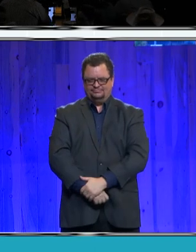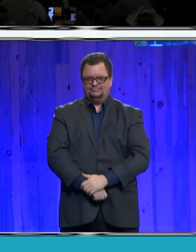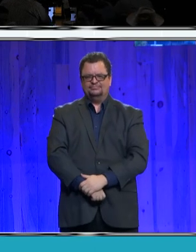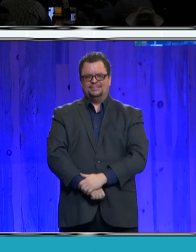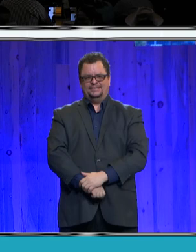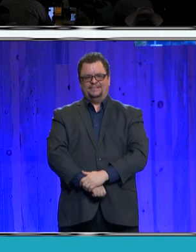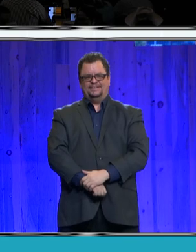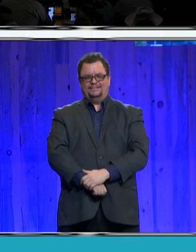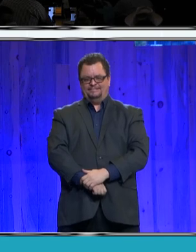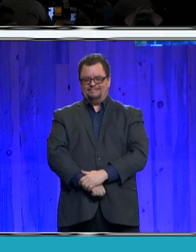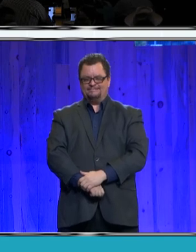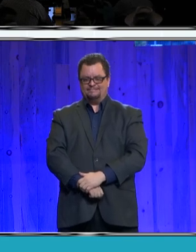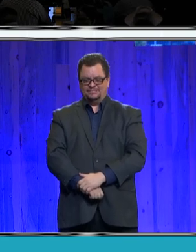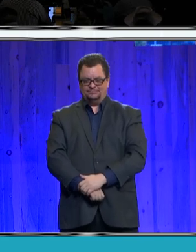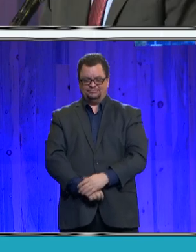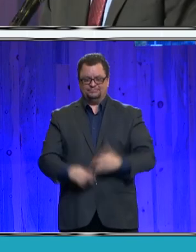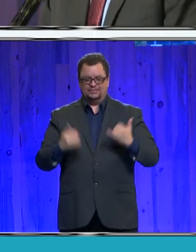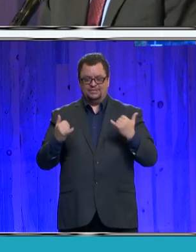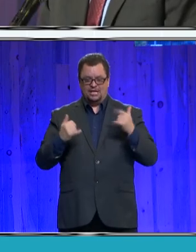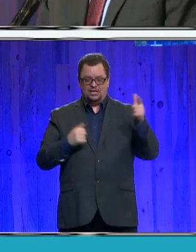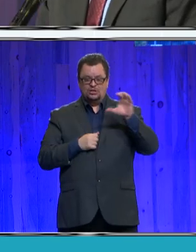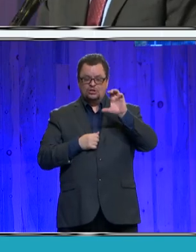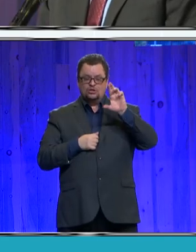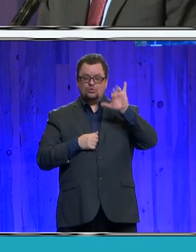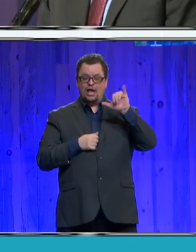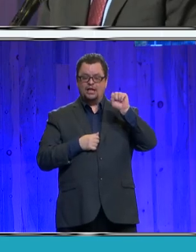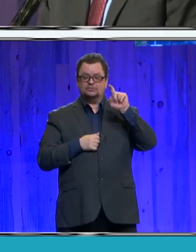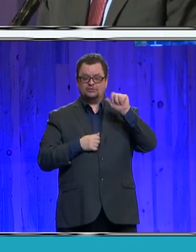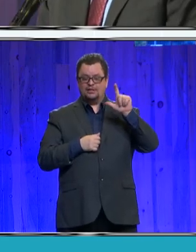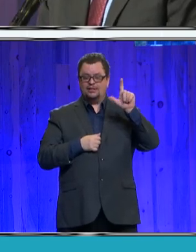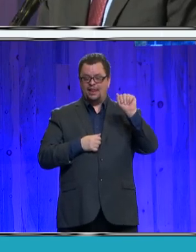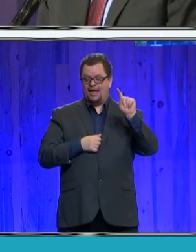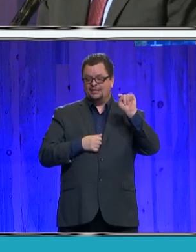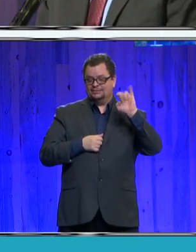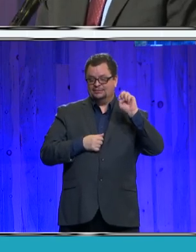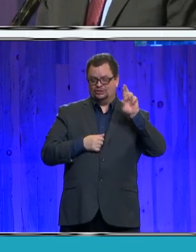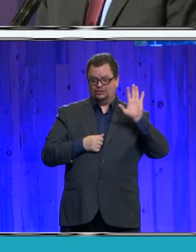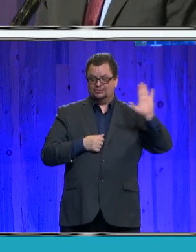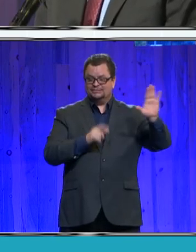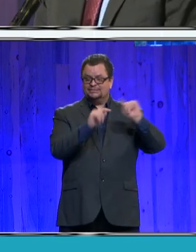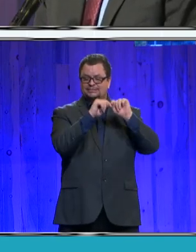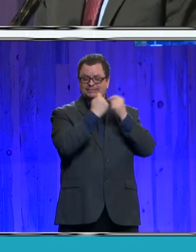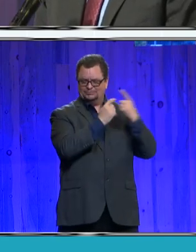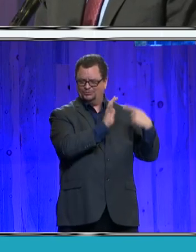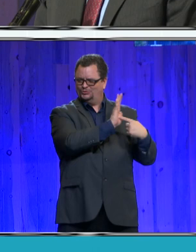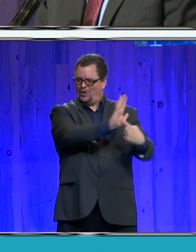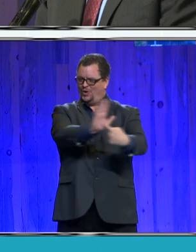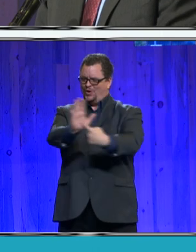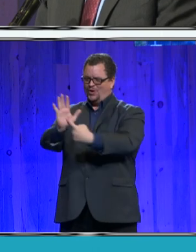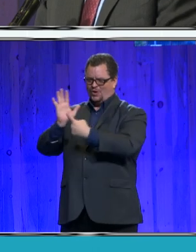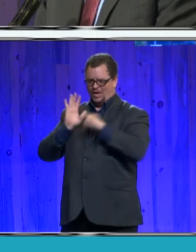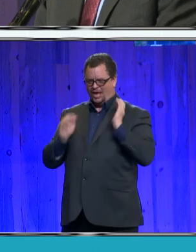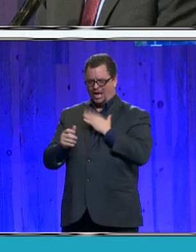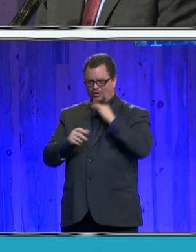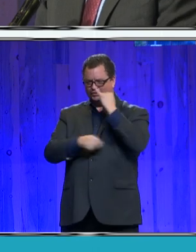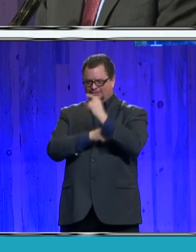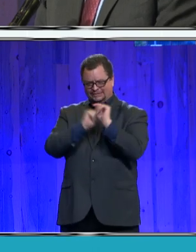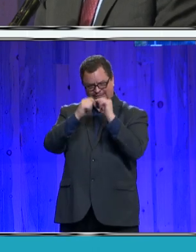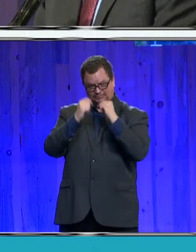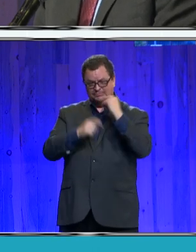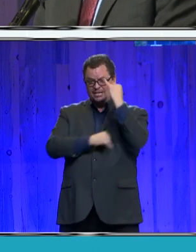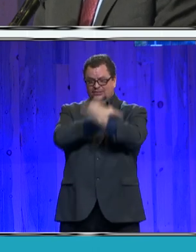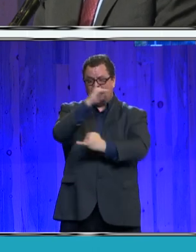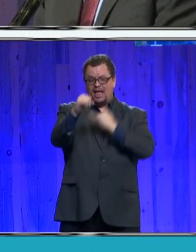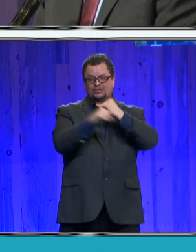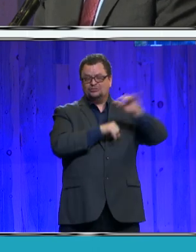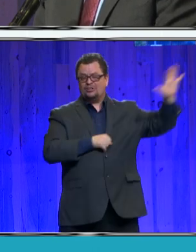Additionally, Crystal and her team have showcased our county internationally. Last year, El Paso County co-hosted the